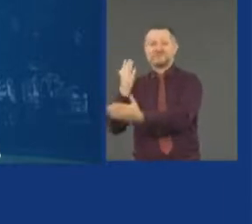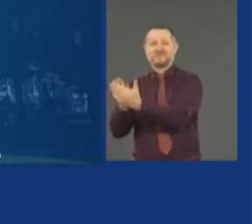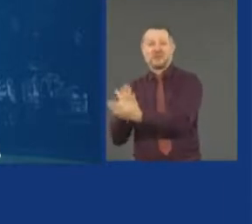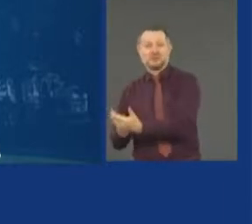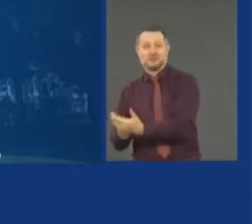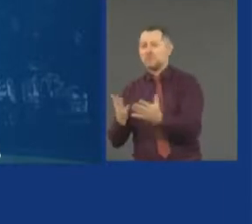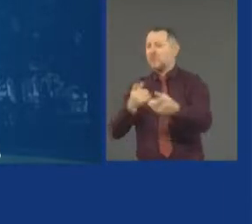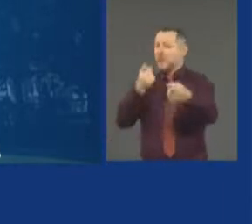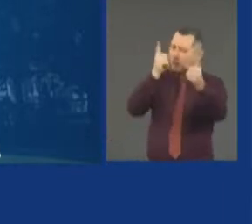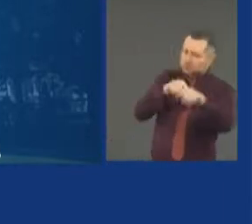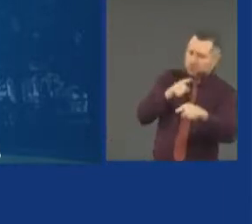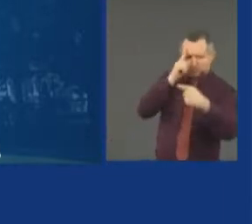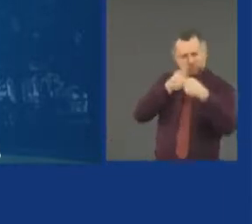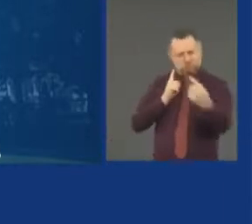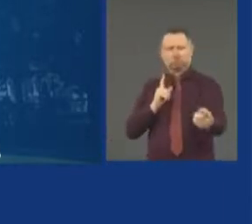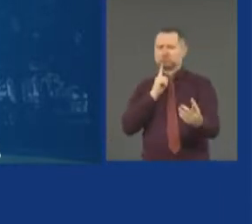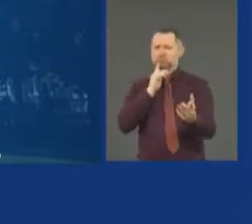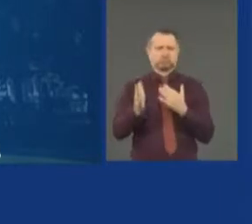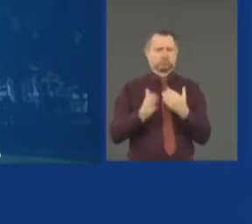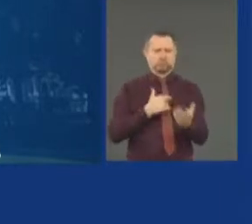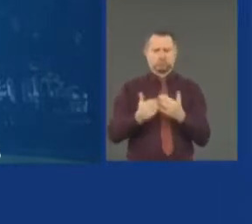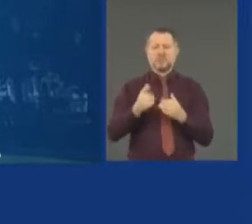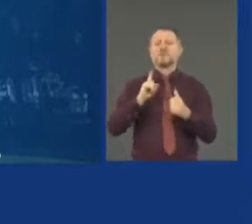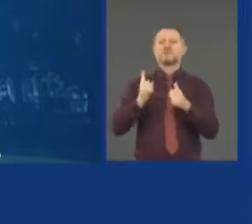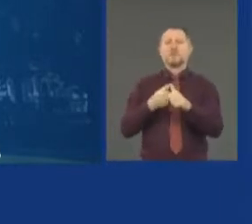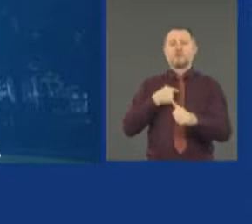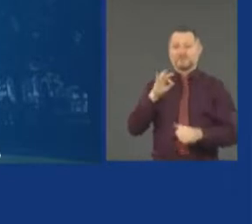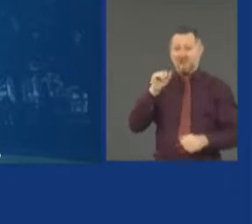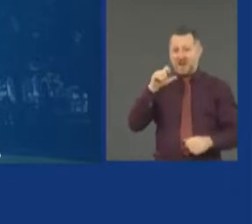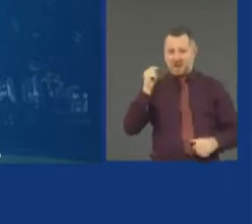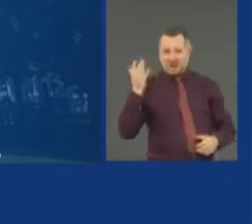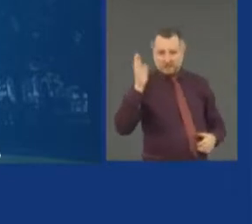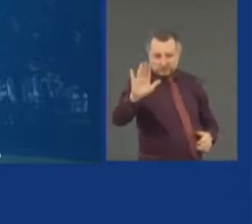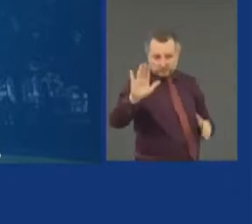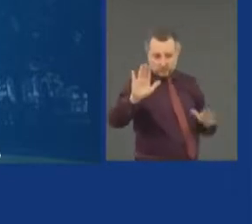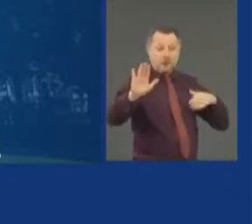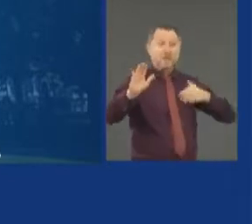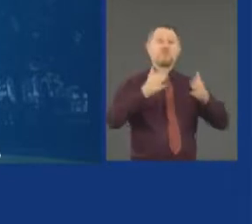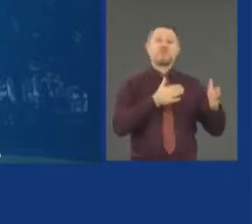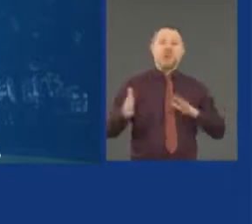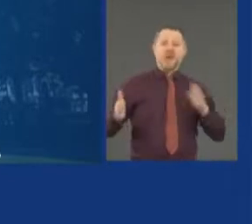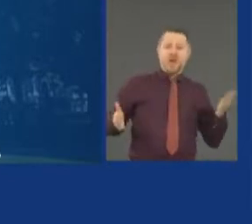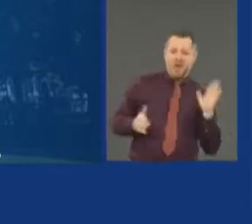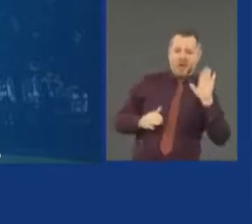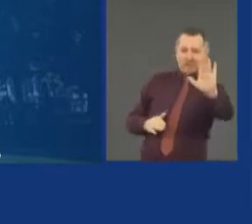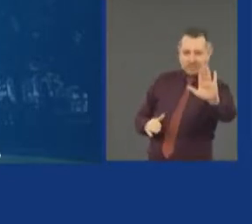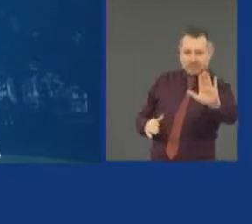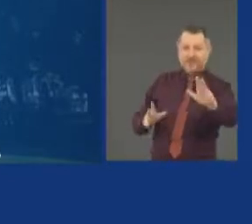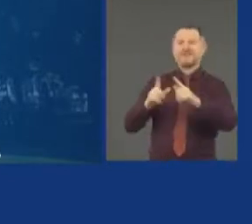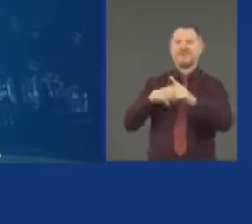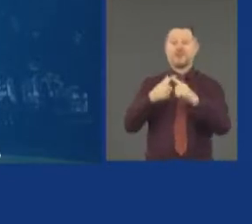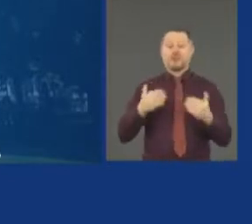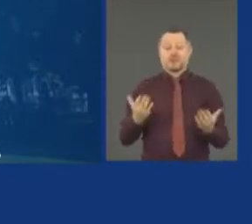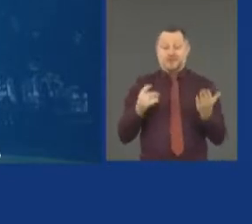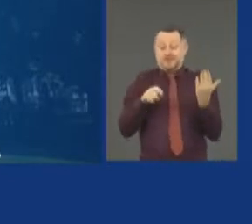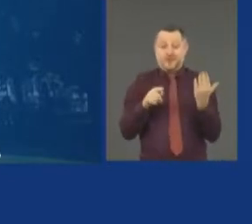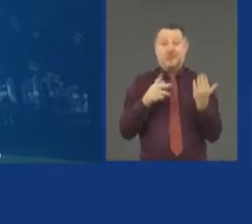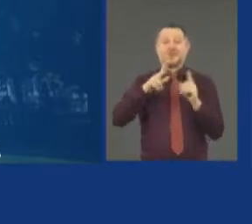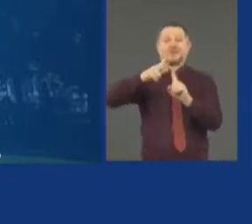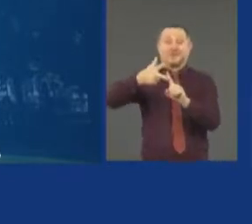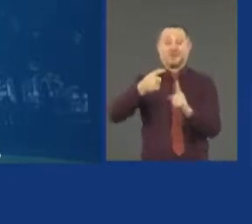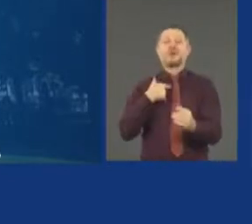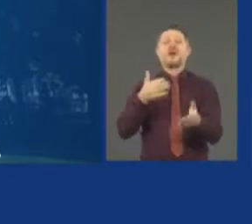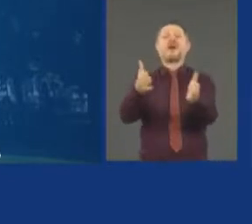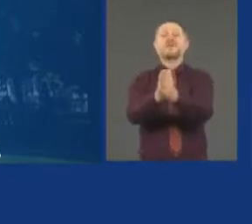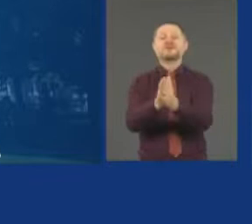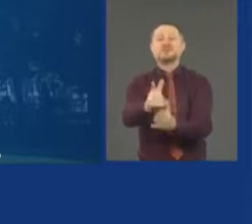ask for support of the plan. It's what I've always done. That's what we've done during this COVID crisis,